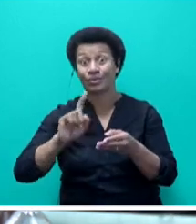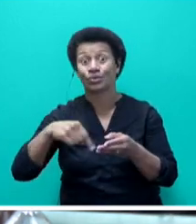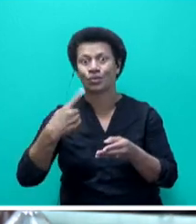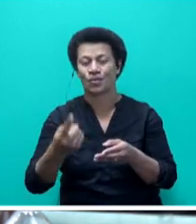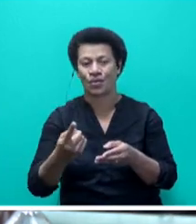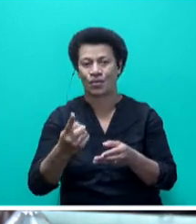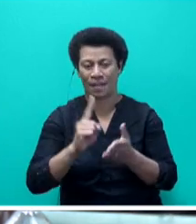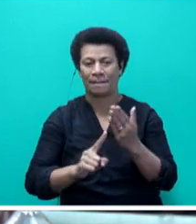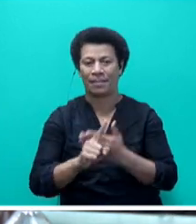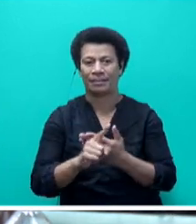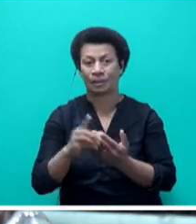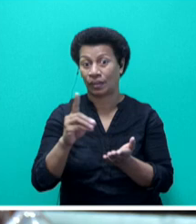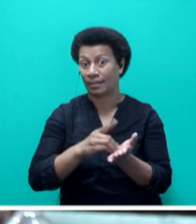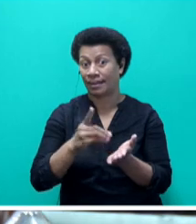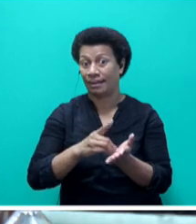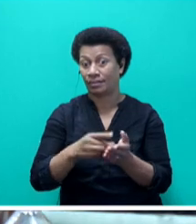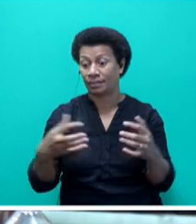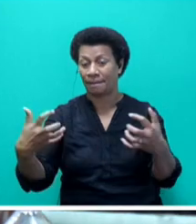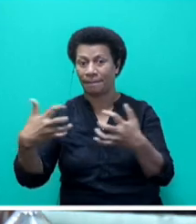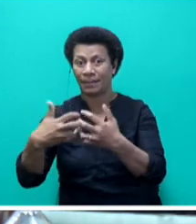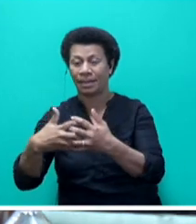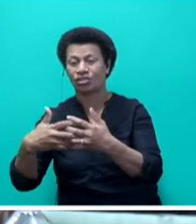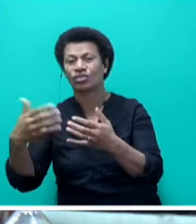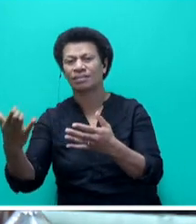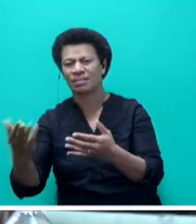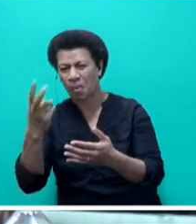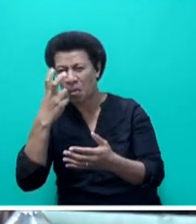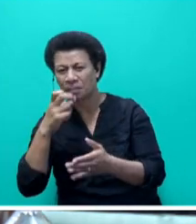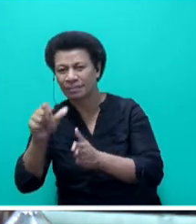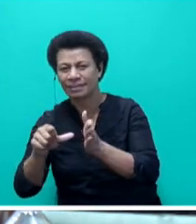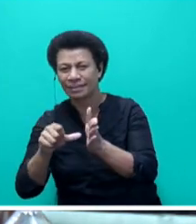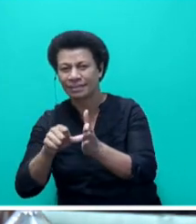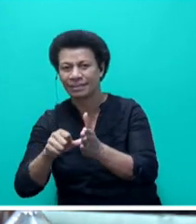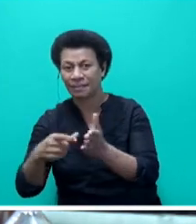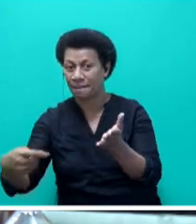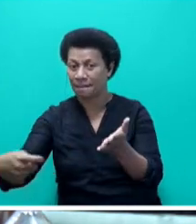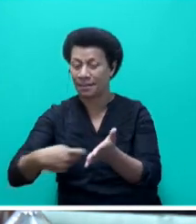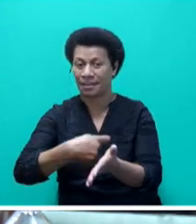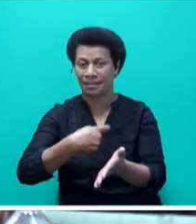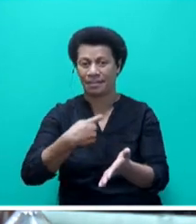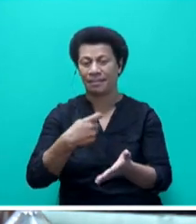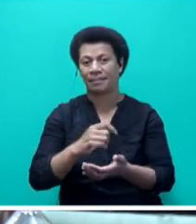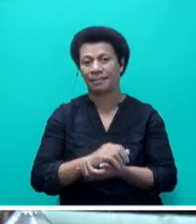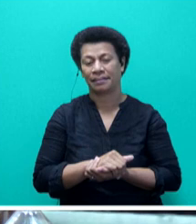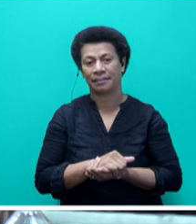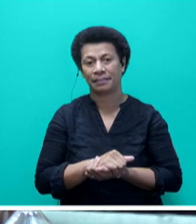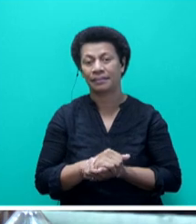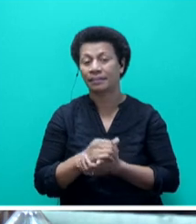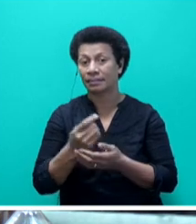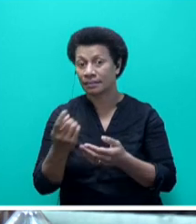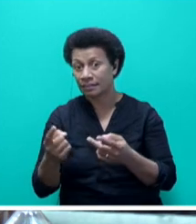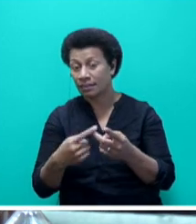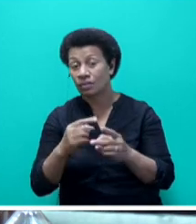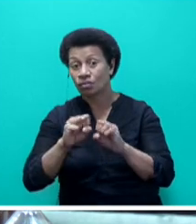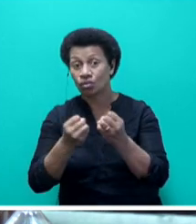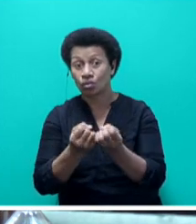sir. This payment date is being aligned to the next pension payment date and no application is required from this group of beneficiaries. Similarly, all social